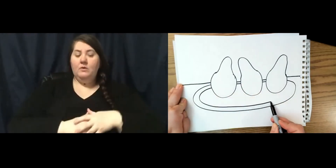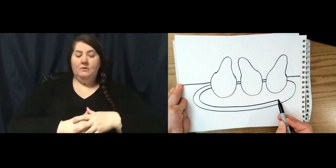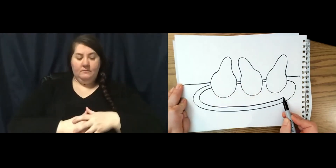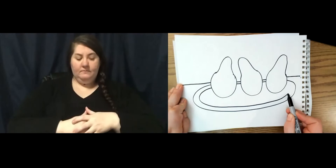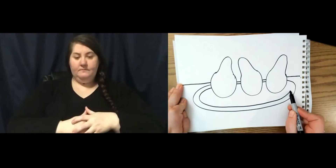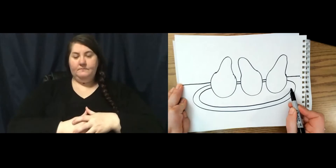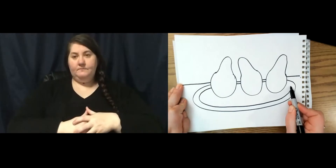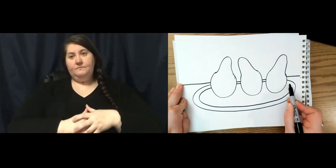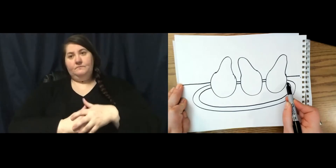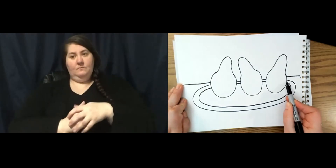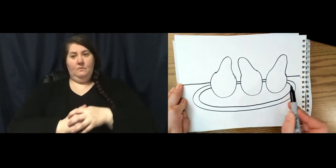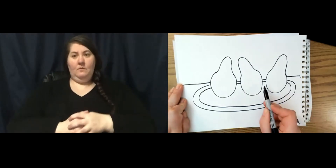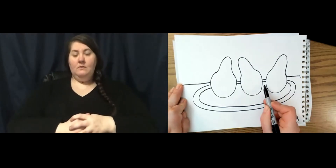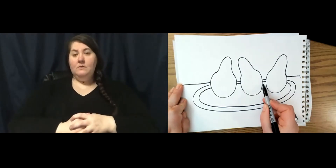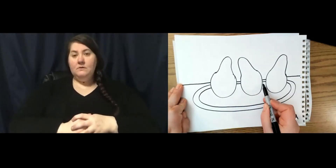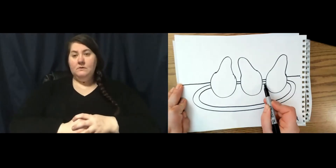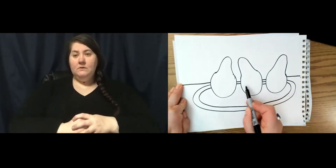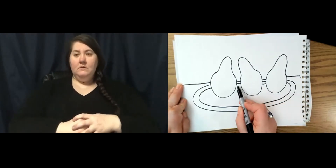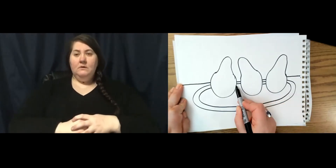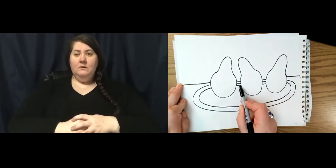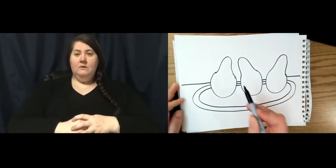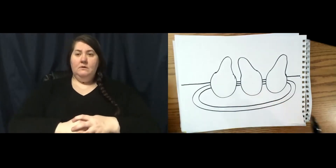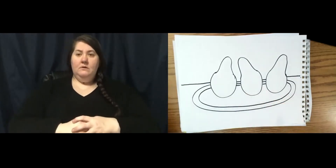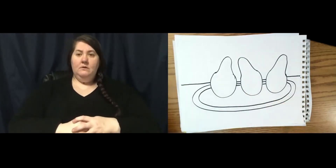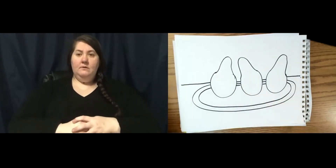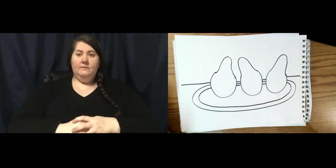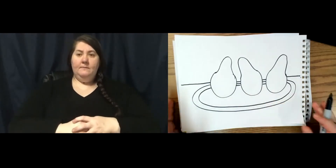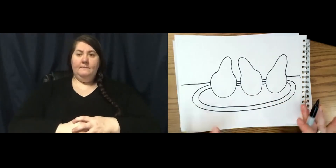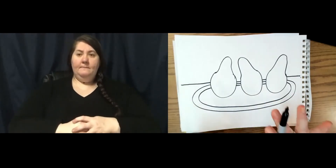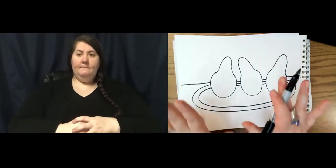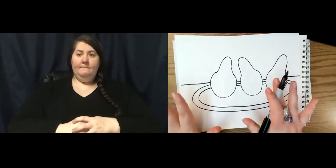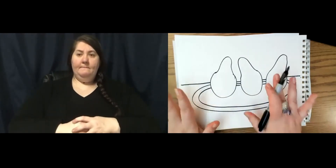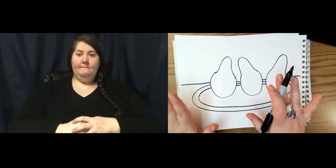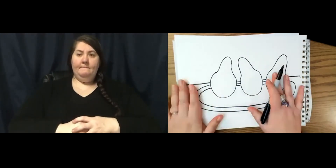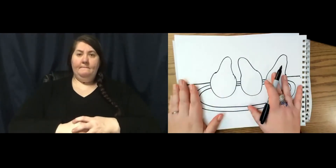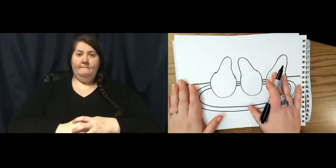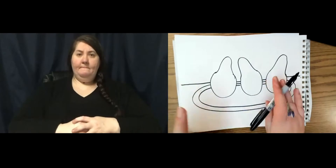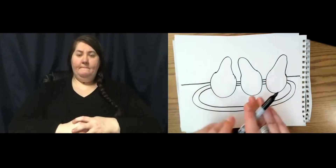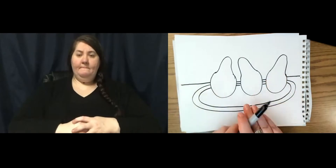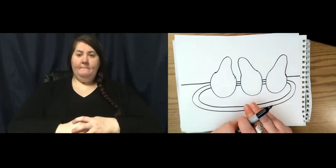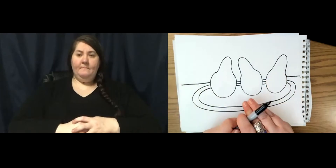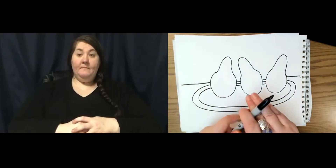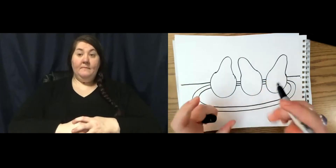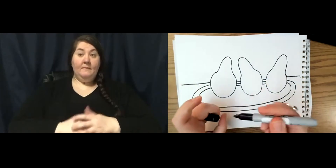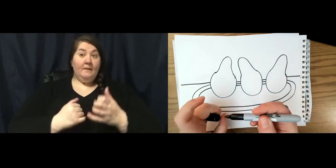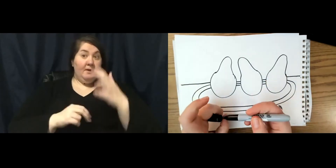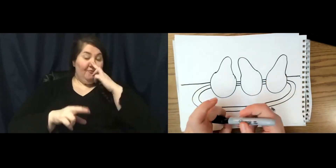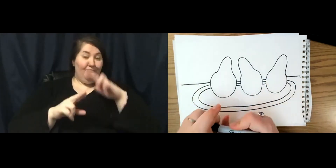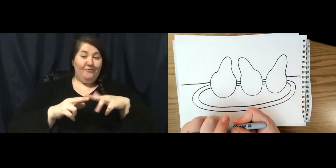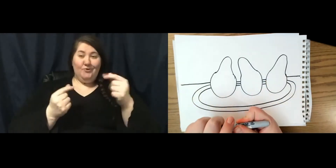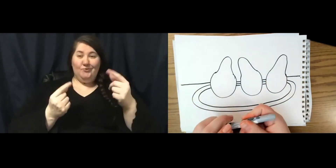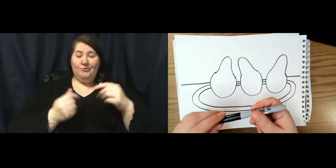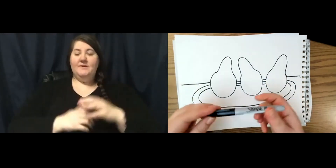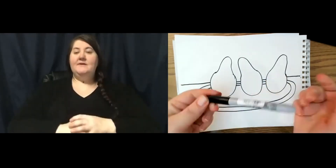oval, a little bit smaller, to make it look like a plate. Now comes the fun part. Now that I've